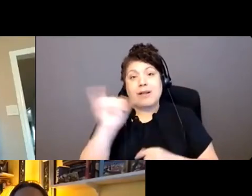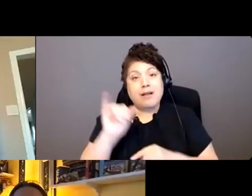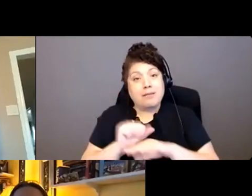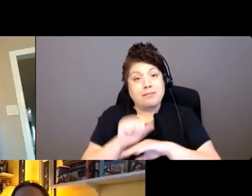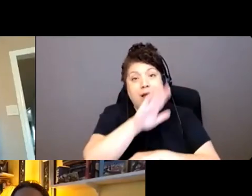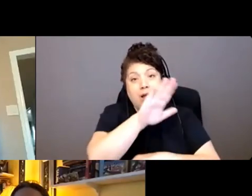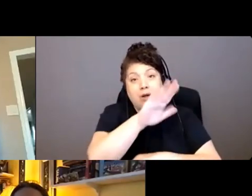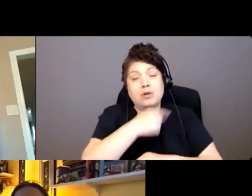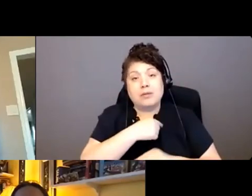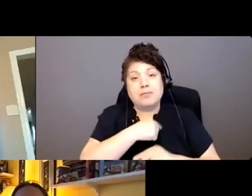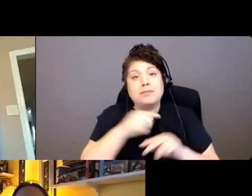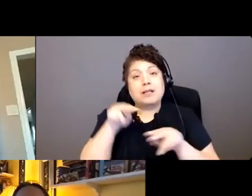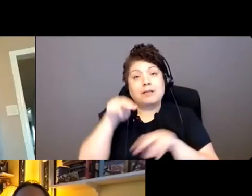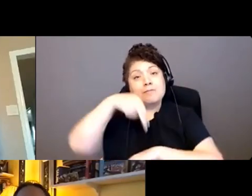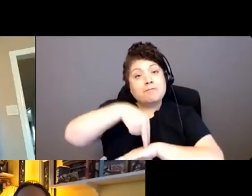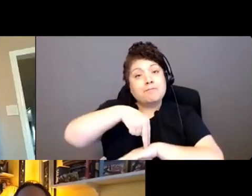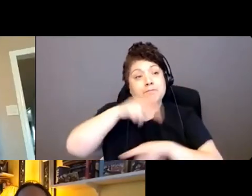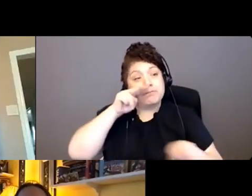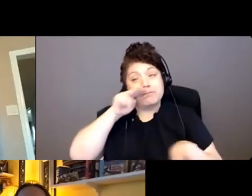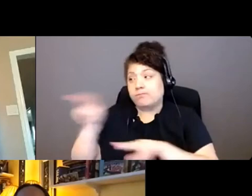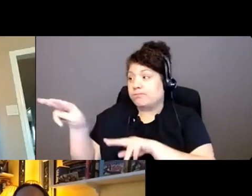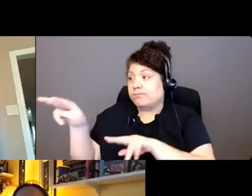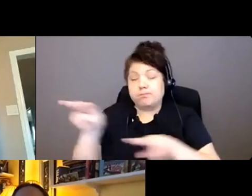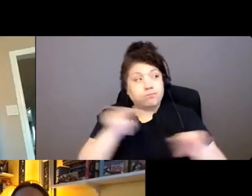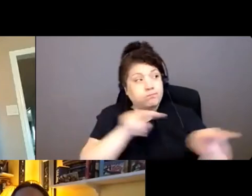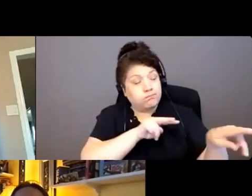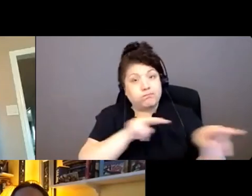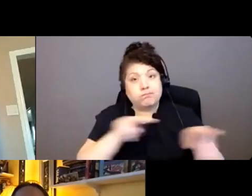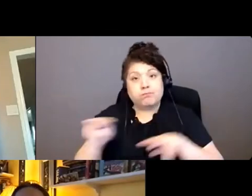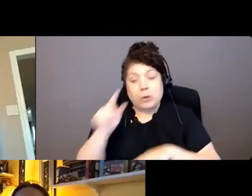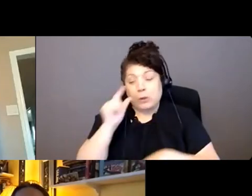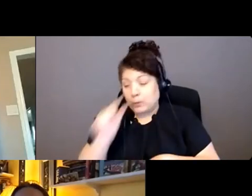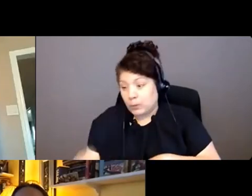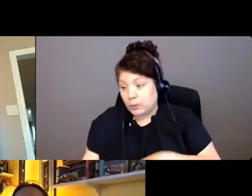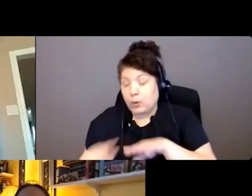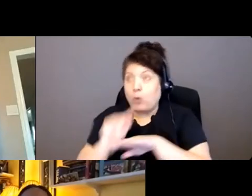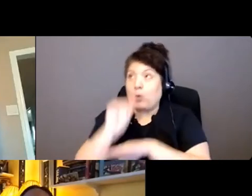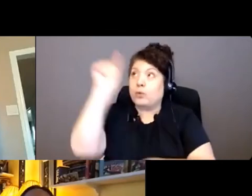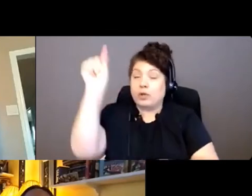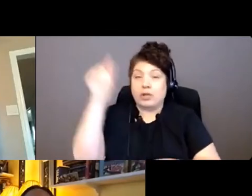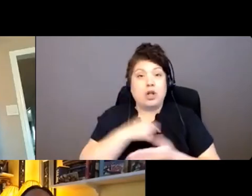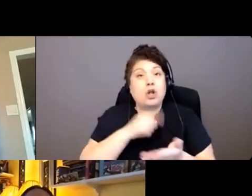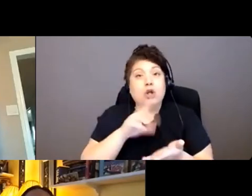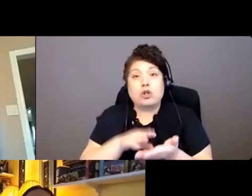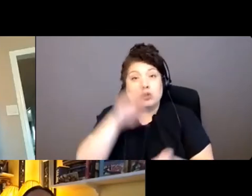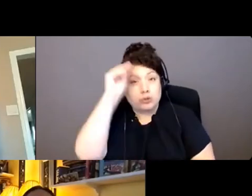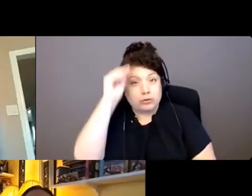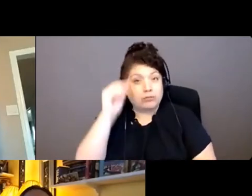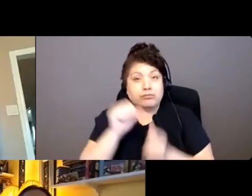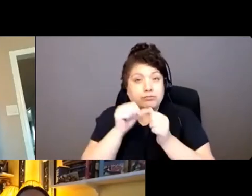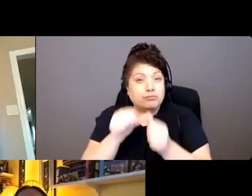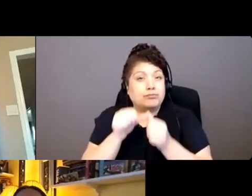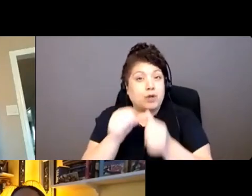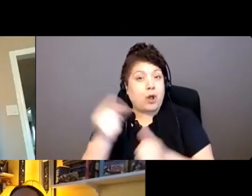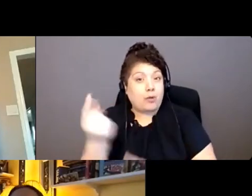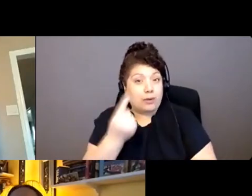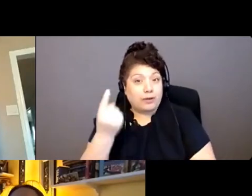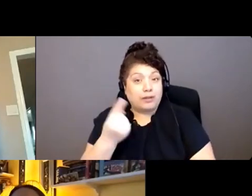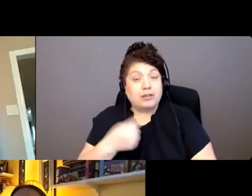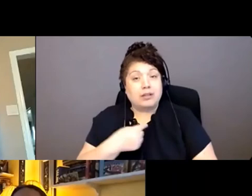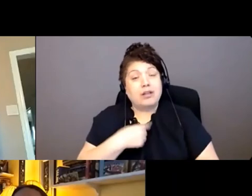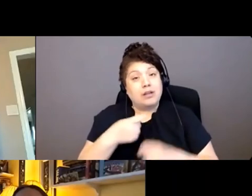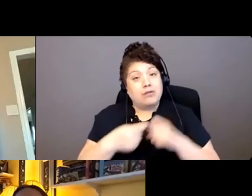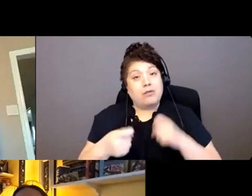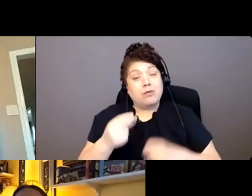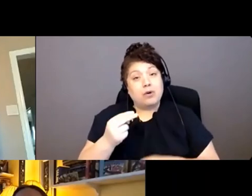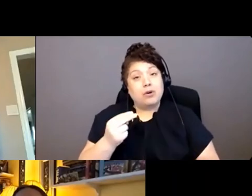mountain to the bottom of the mountain, I'm observing the world around me and learning always. And I come from the northern tip of